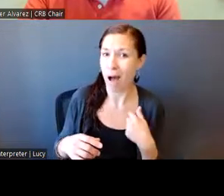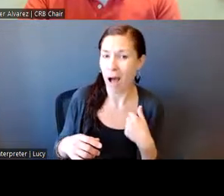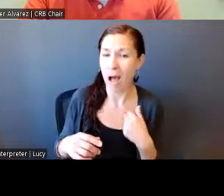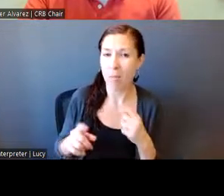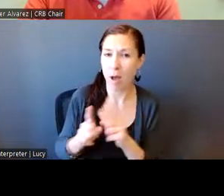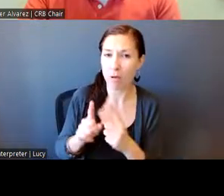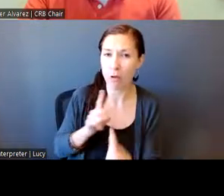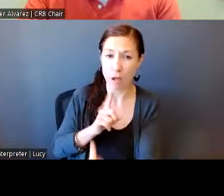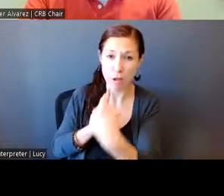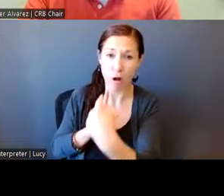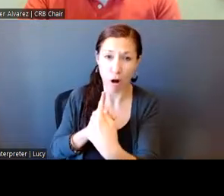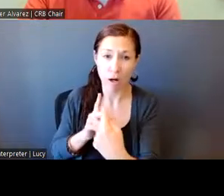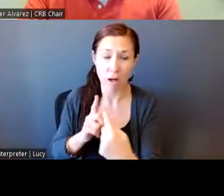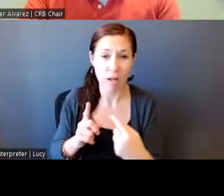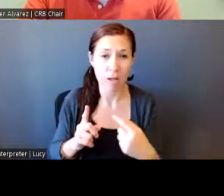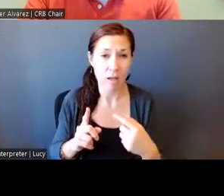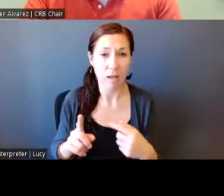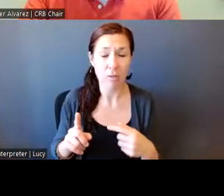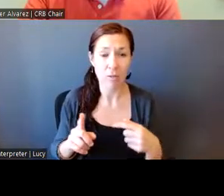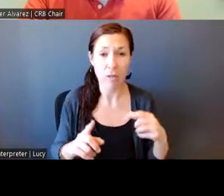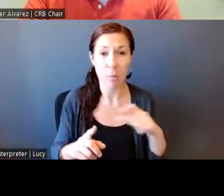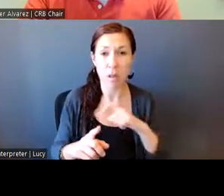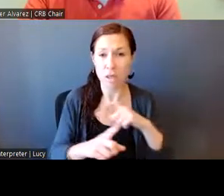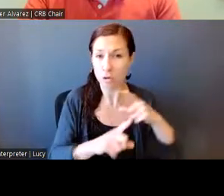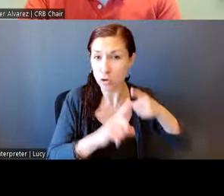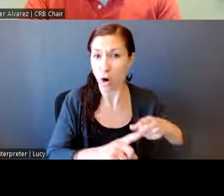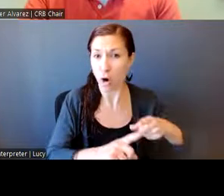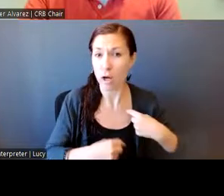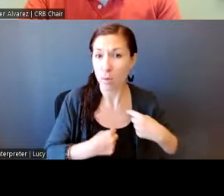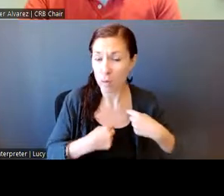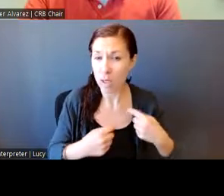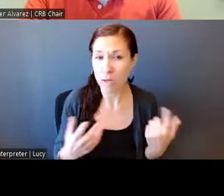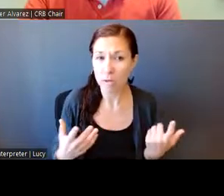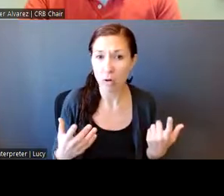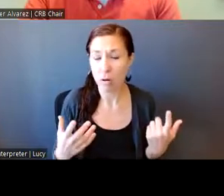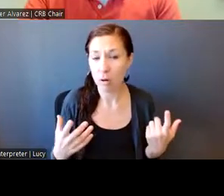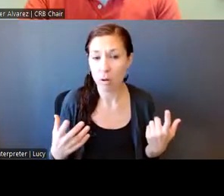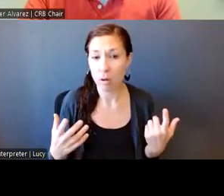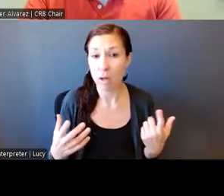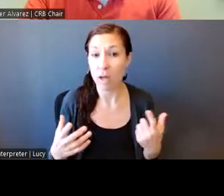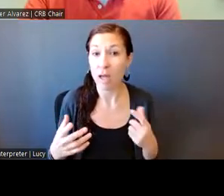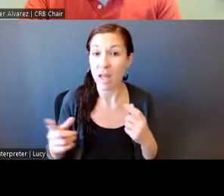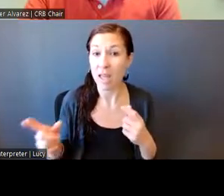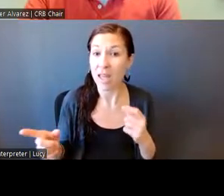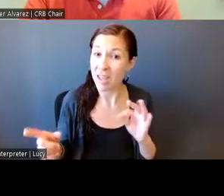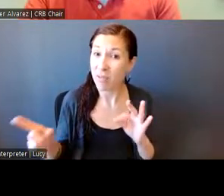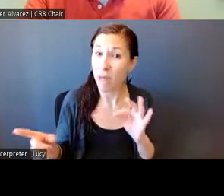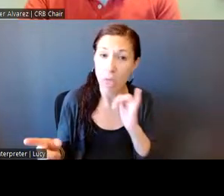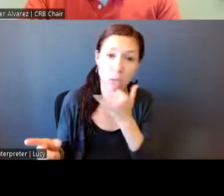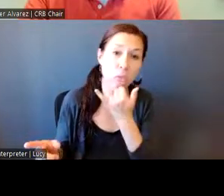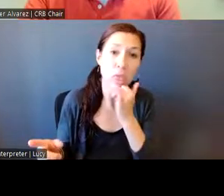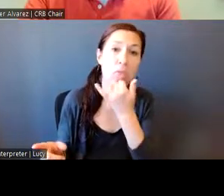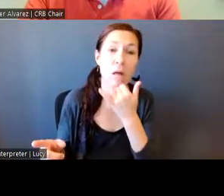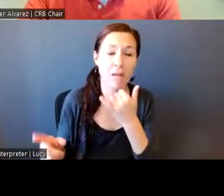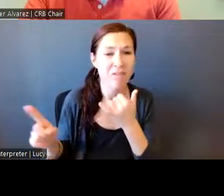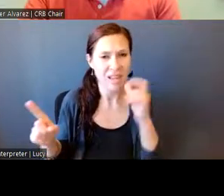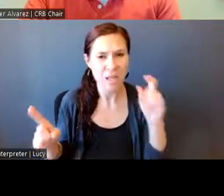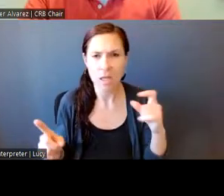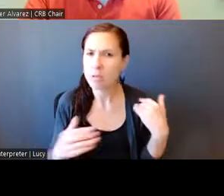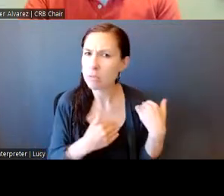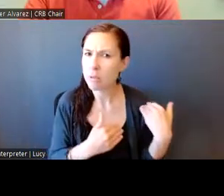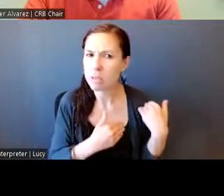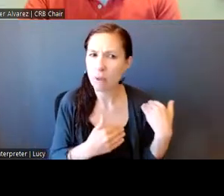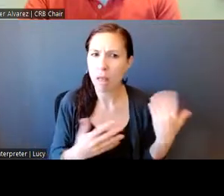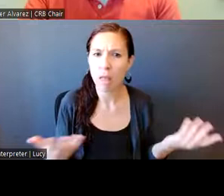have with them and hold them responsible, you know, when they mess up. And if we don't keep the data, if we don't